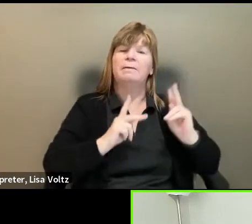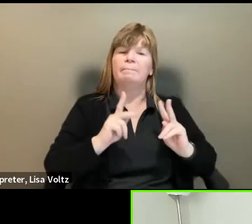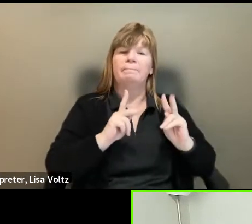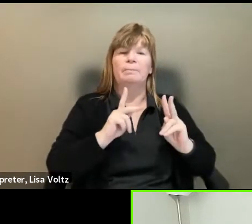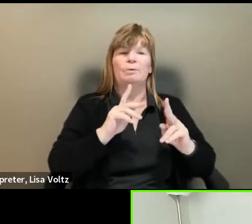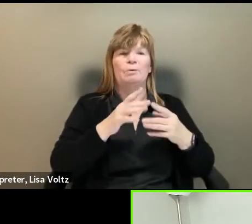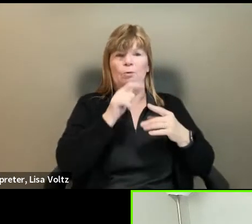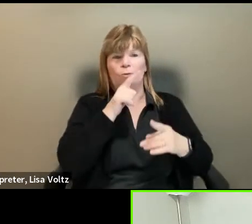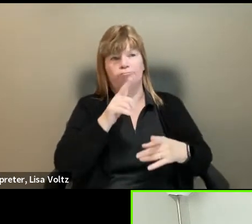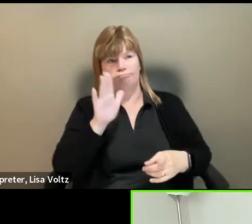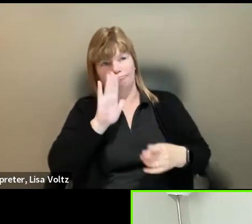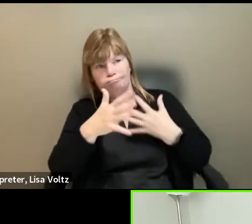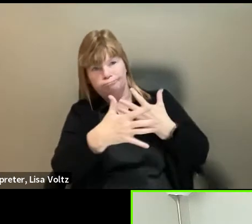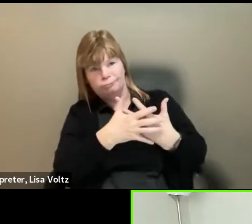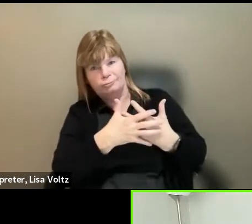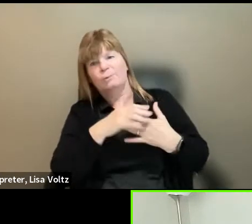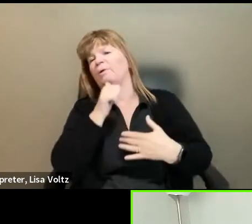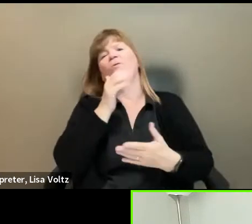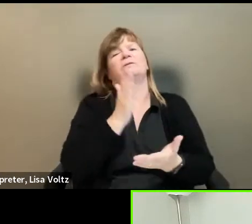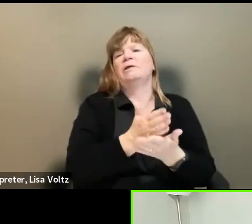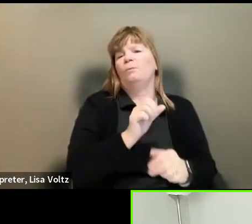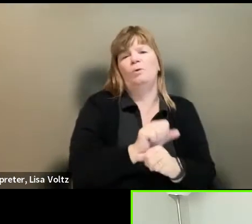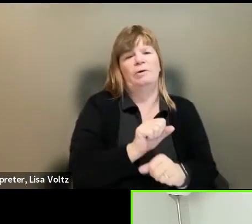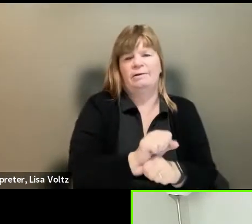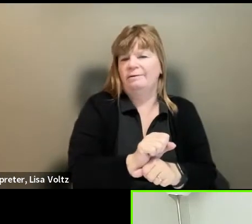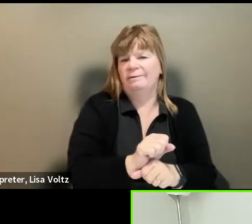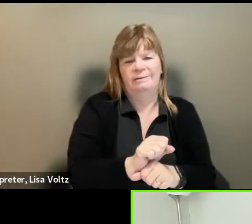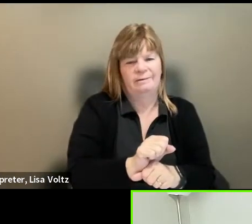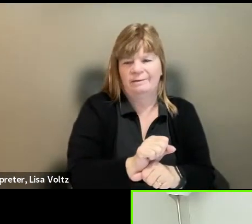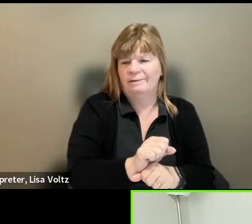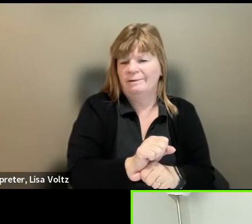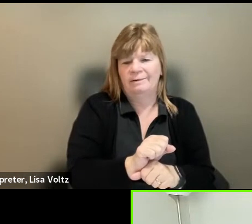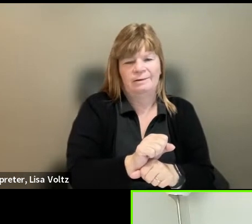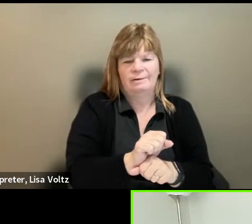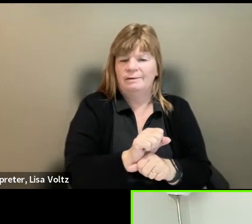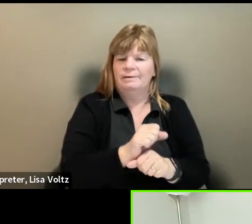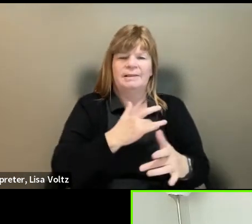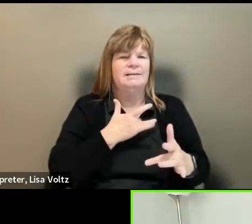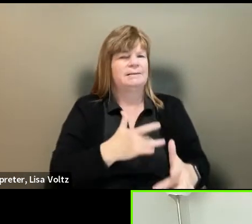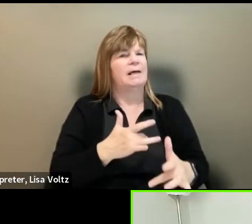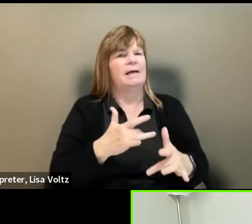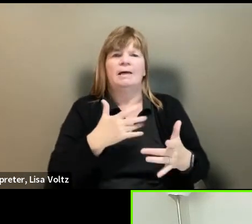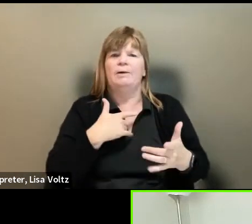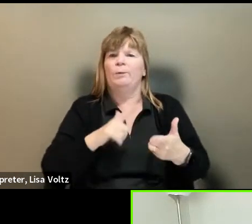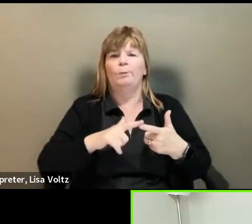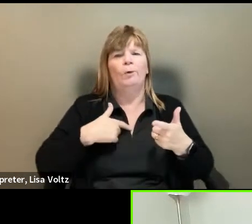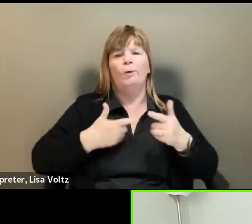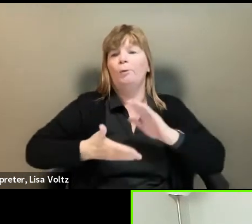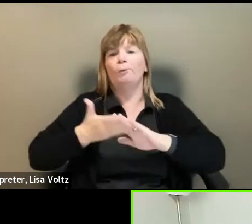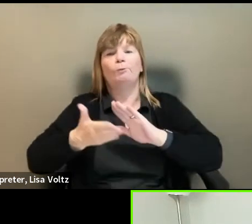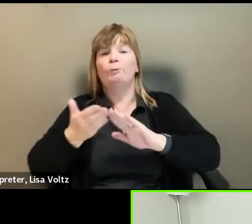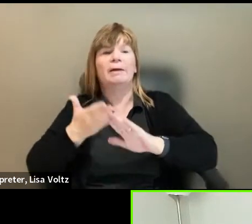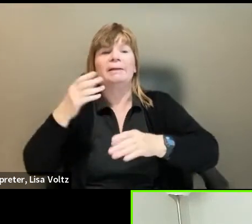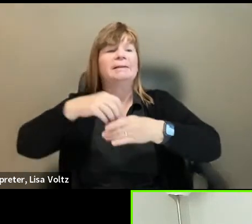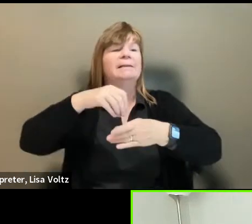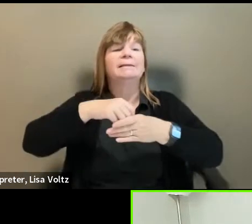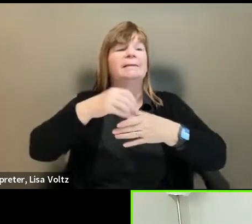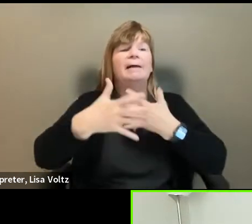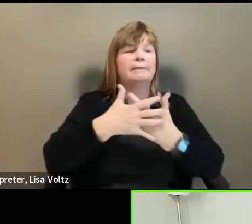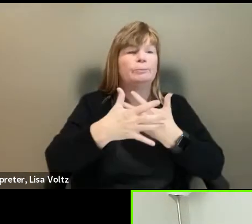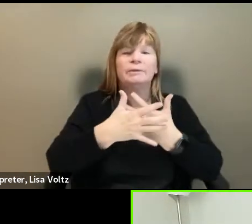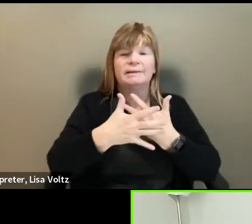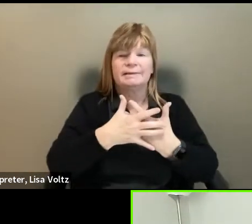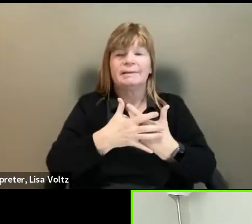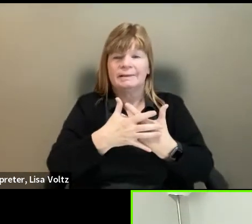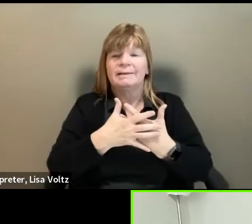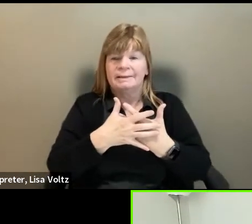incarcerated, we don't stop working. Um, we, for the most part, we're running the prison facility where we are